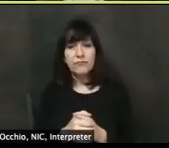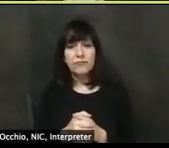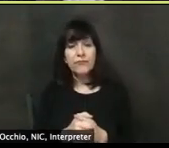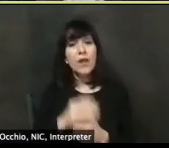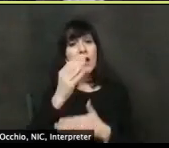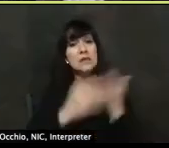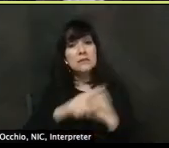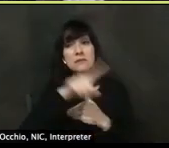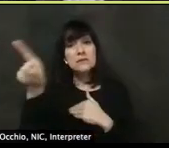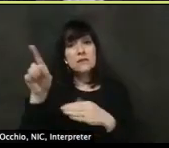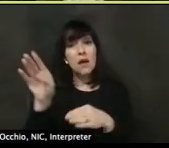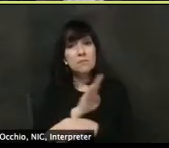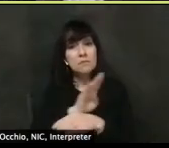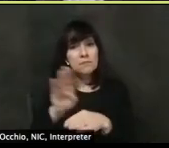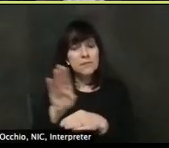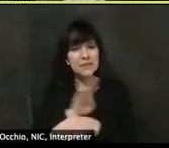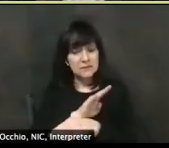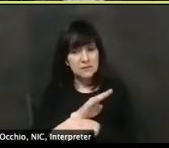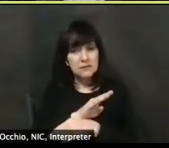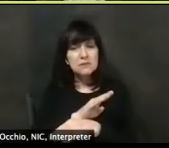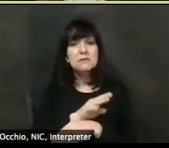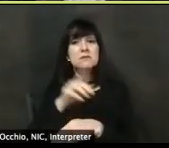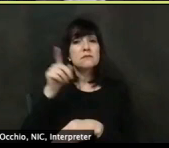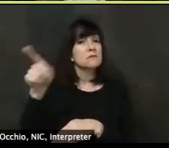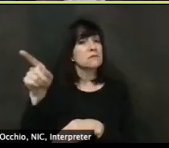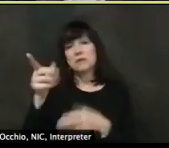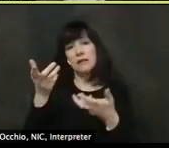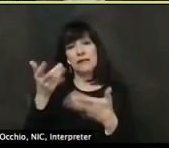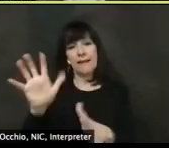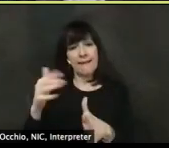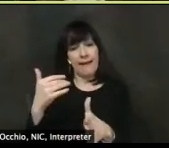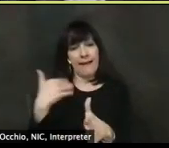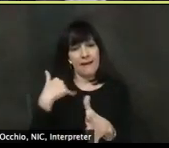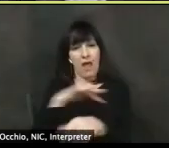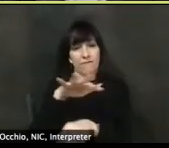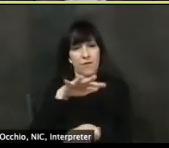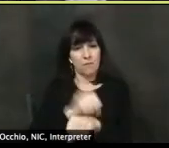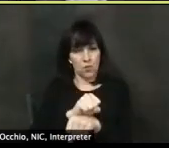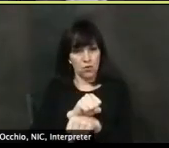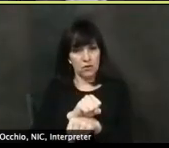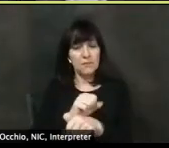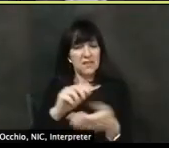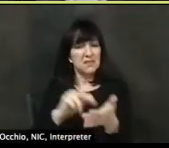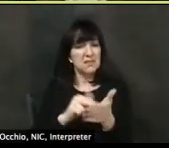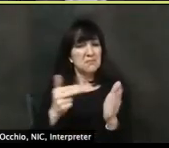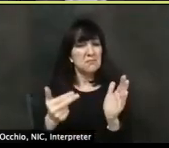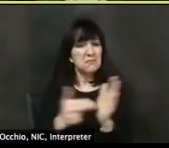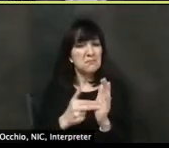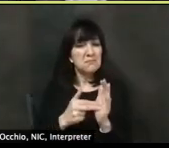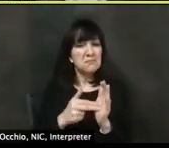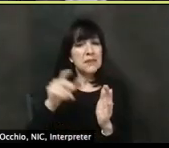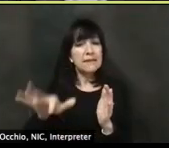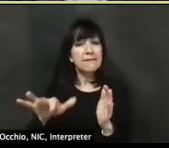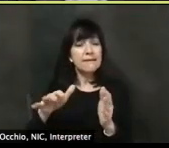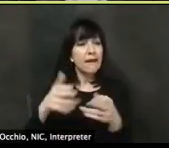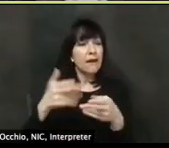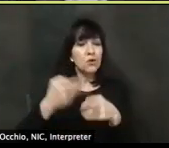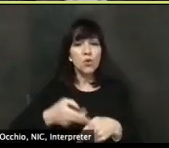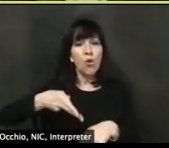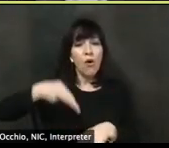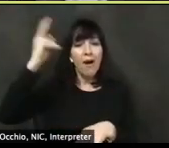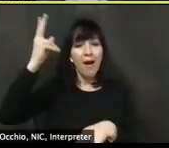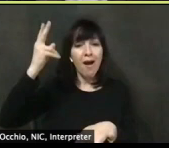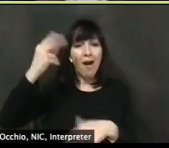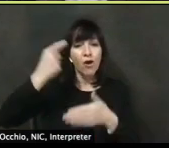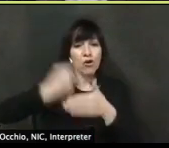are, these are items that are typically purchased, uh, purchases from these stores are, are, are ranging in, in higher dollar values. Um, we,